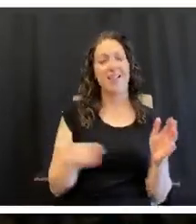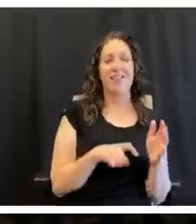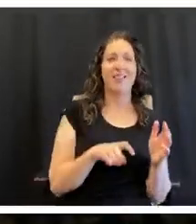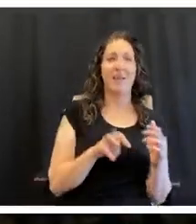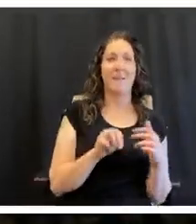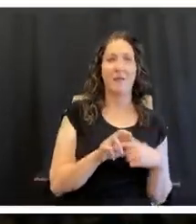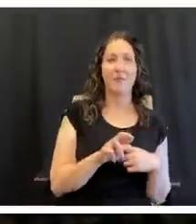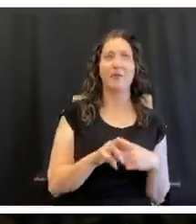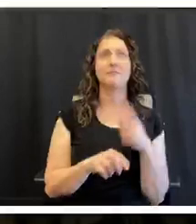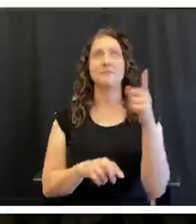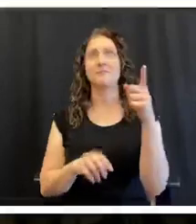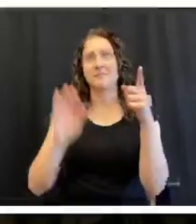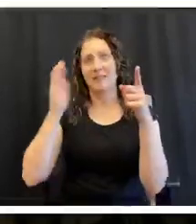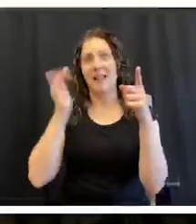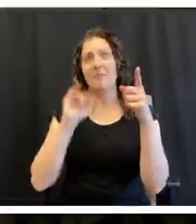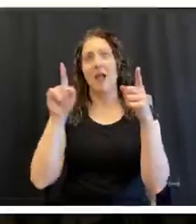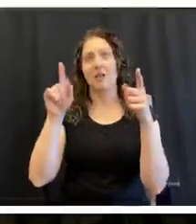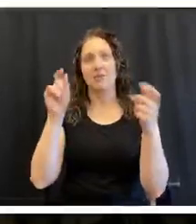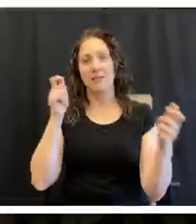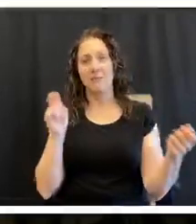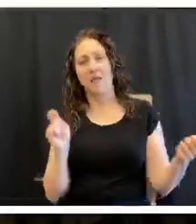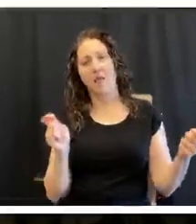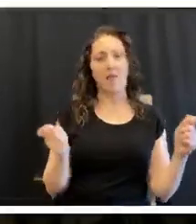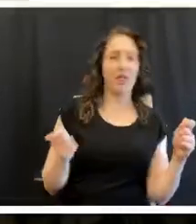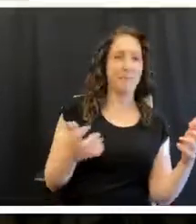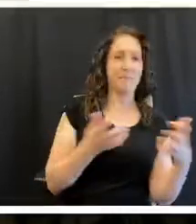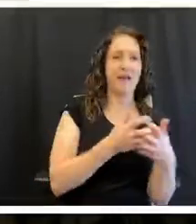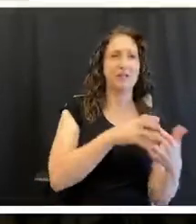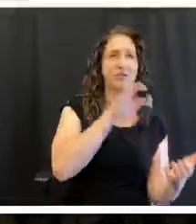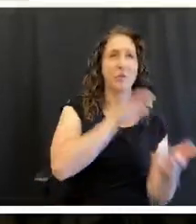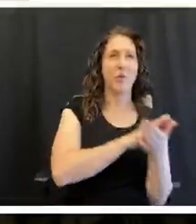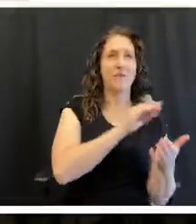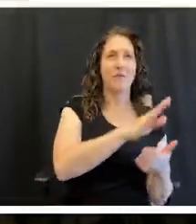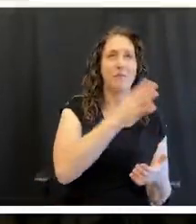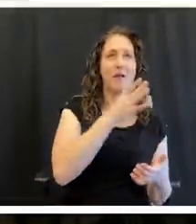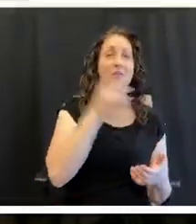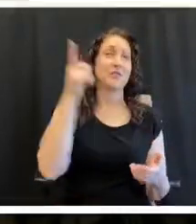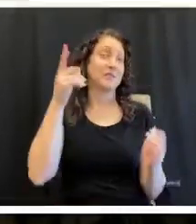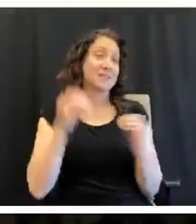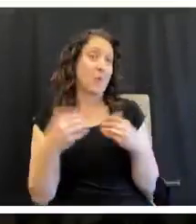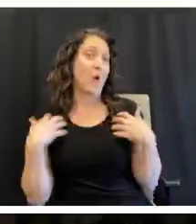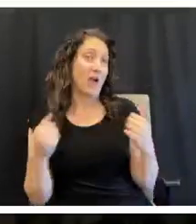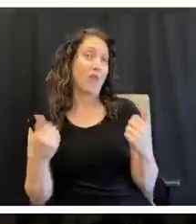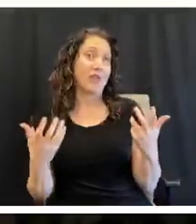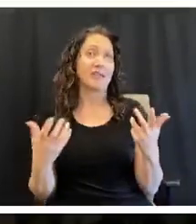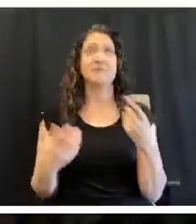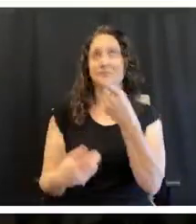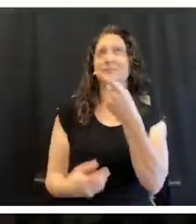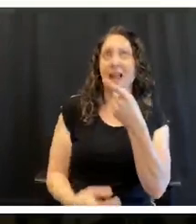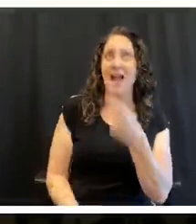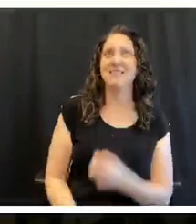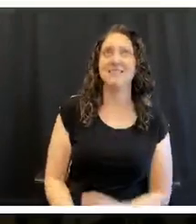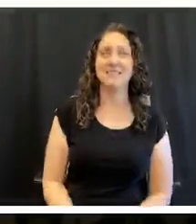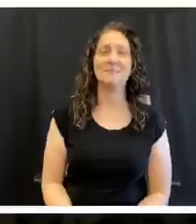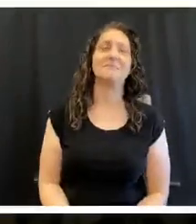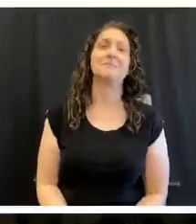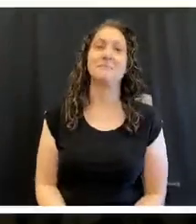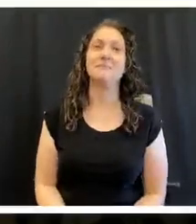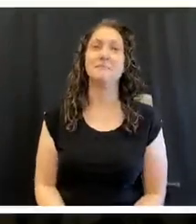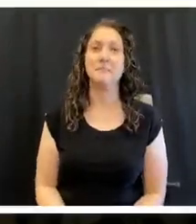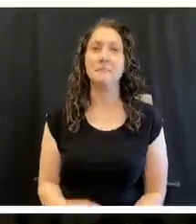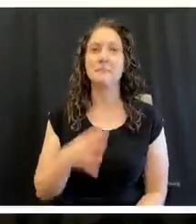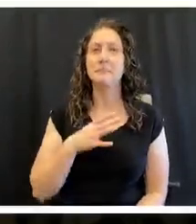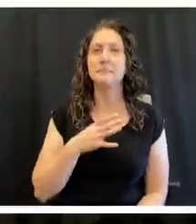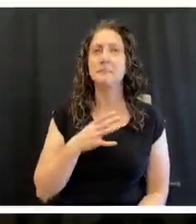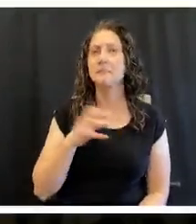Well, it sounds like you're moving in their direction, which I think is probably good for you. It's healthier. Yes, for sure. What, what